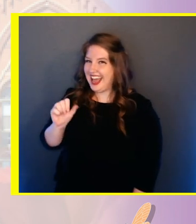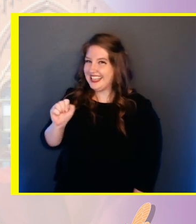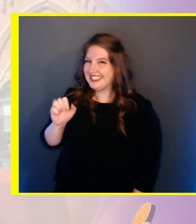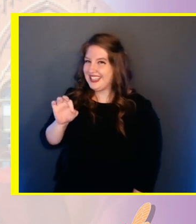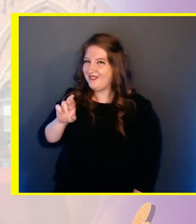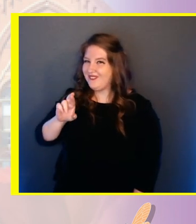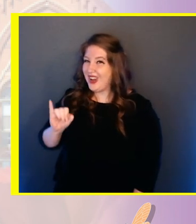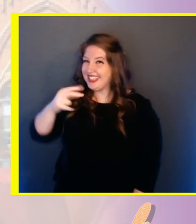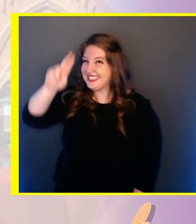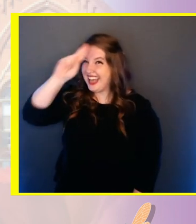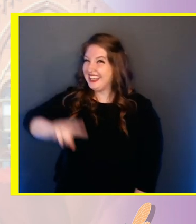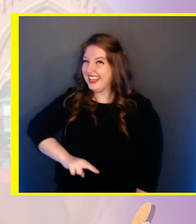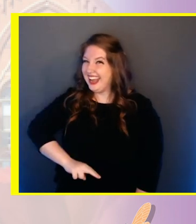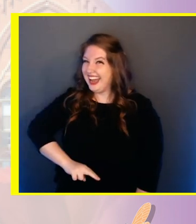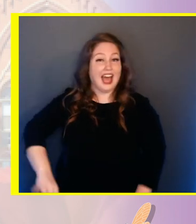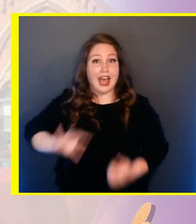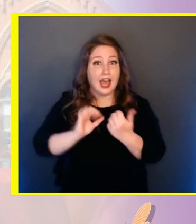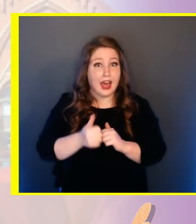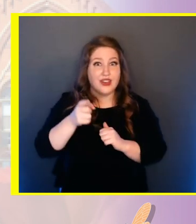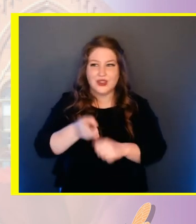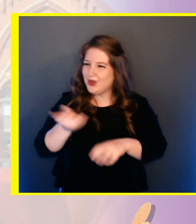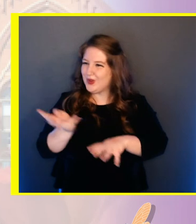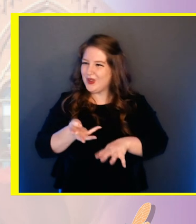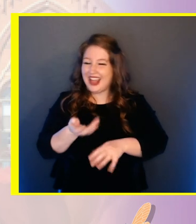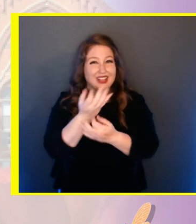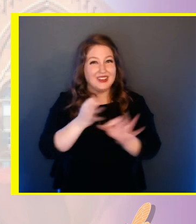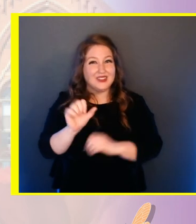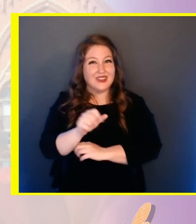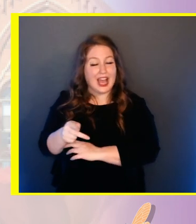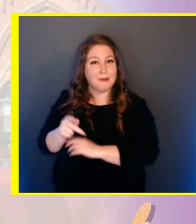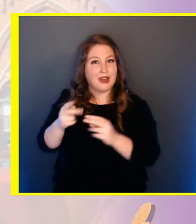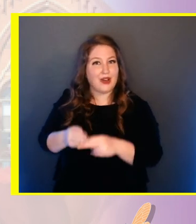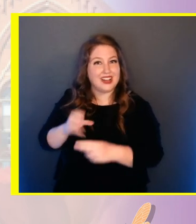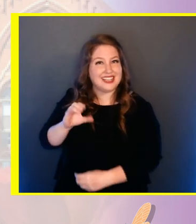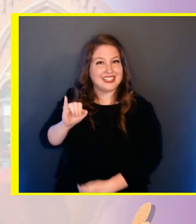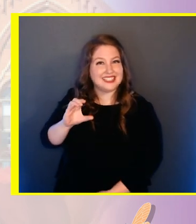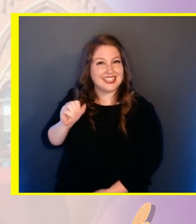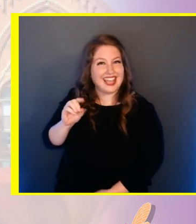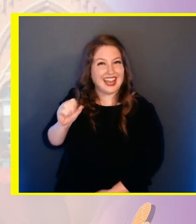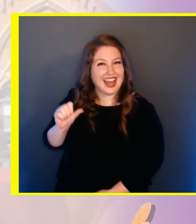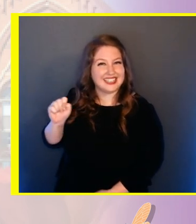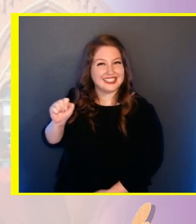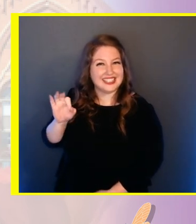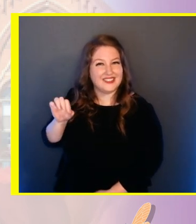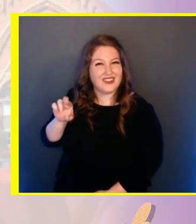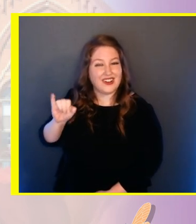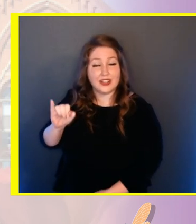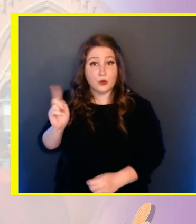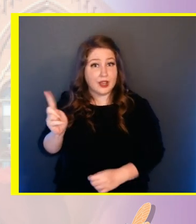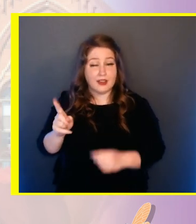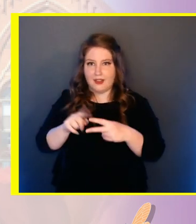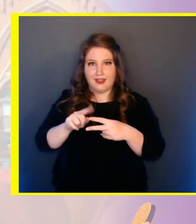And this is where you can help. You can help by becoming a Cicada Safari Scout. And it's easy to do.